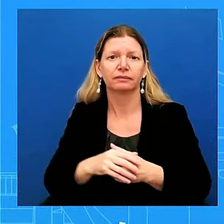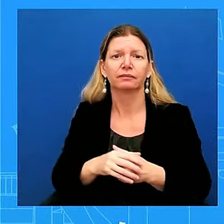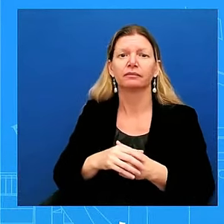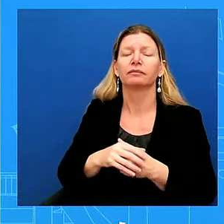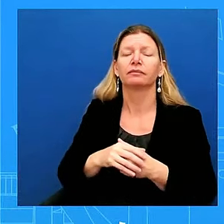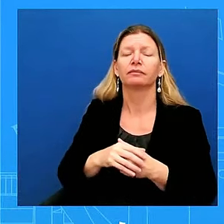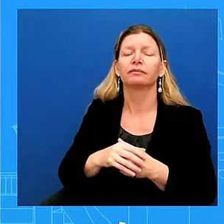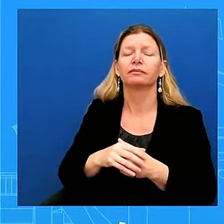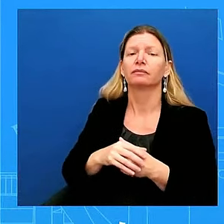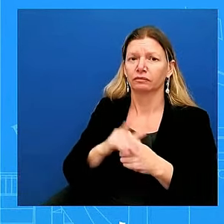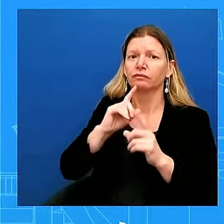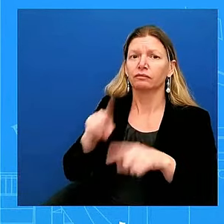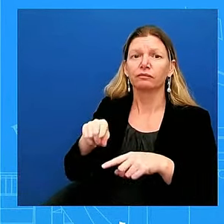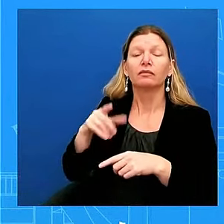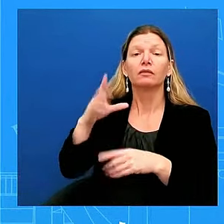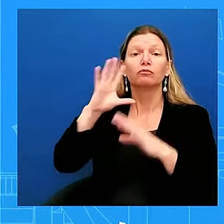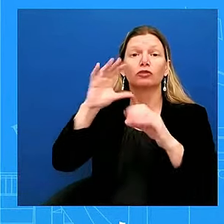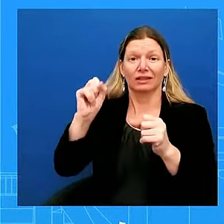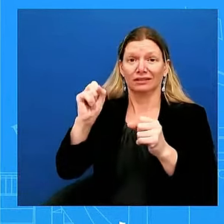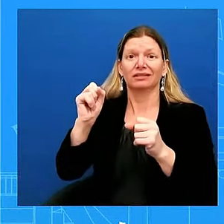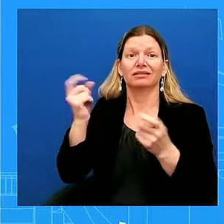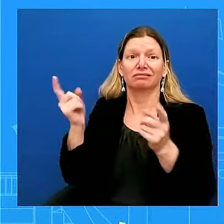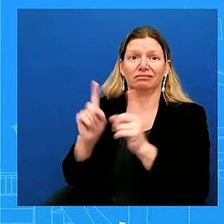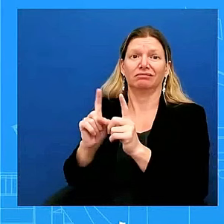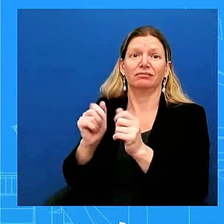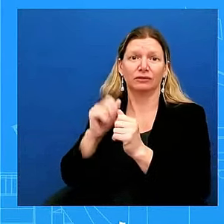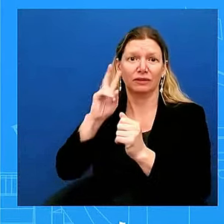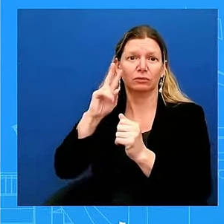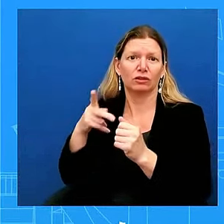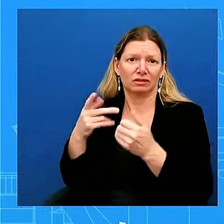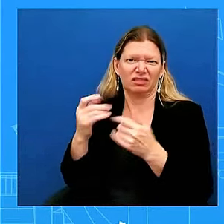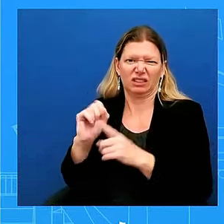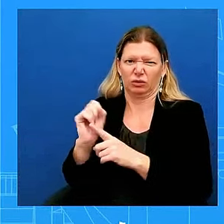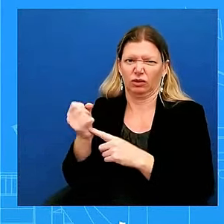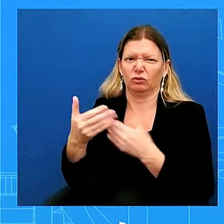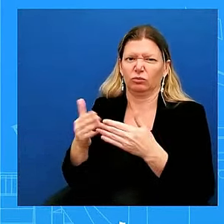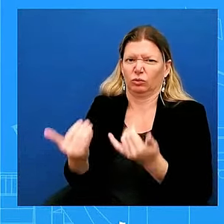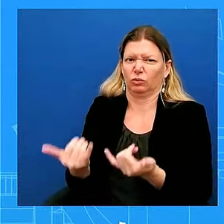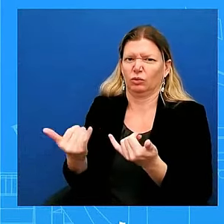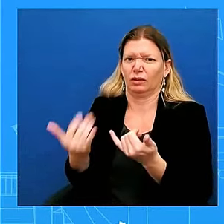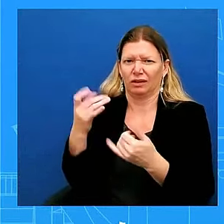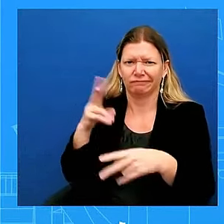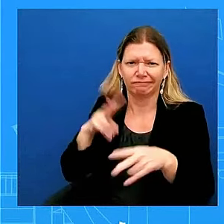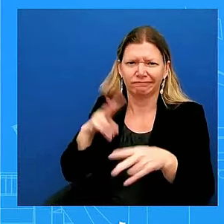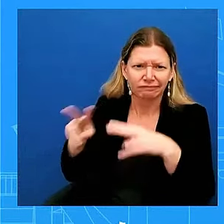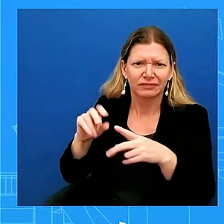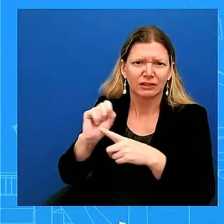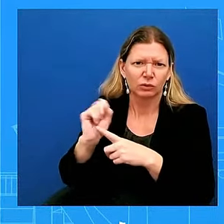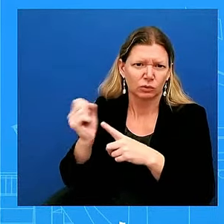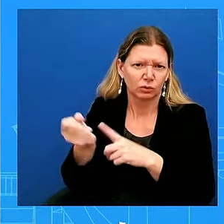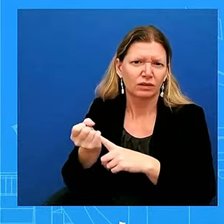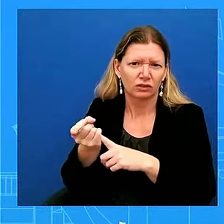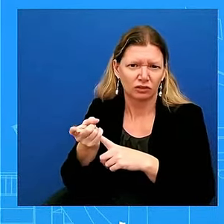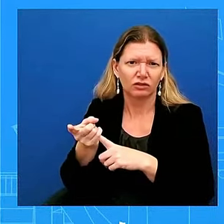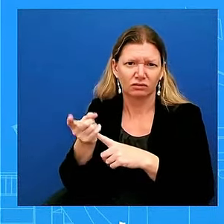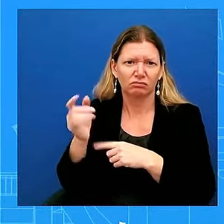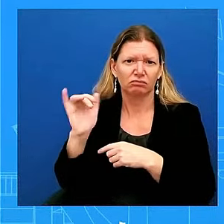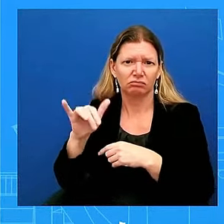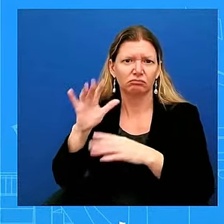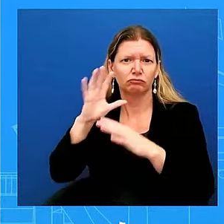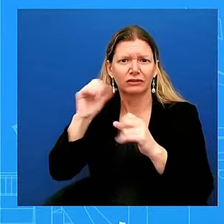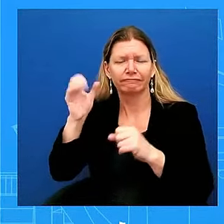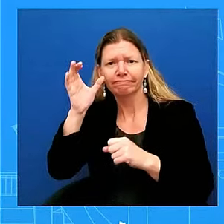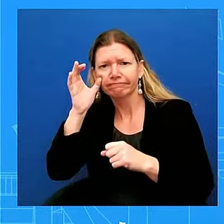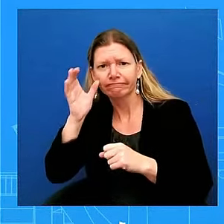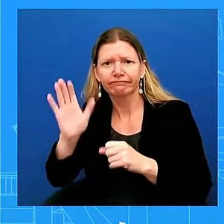was listening to his team and hearing feedback on what was happening on the ground, she was there. She was alongside